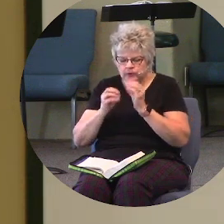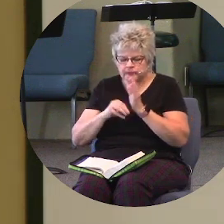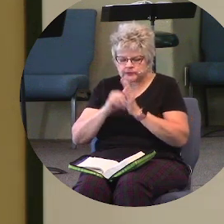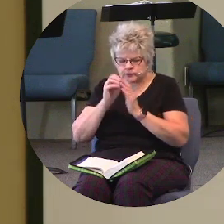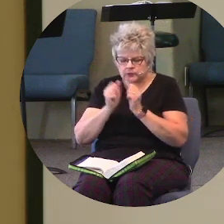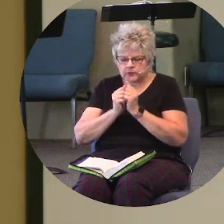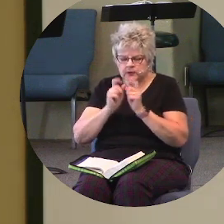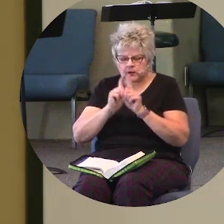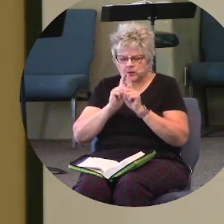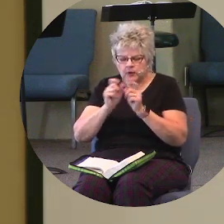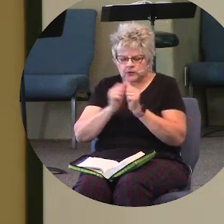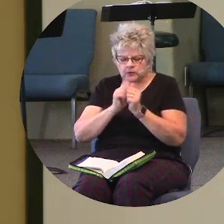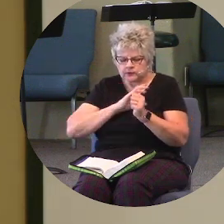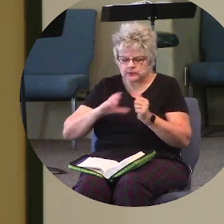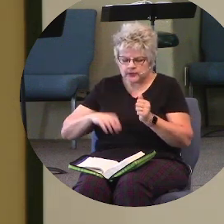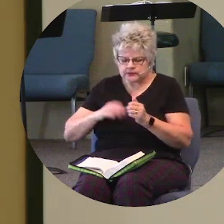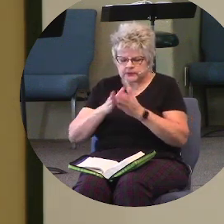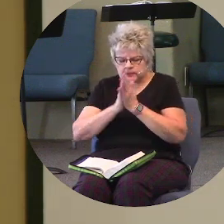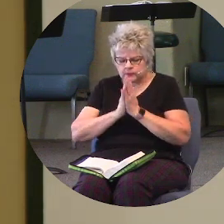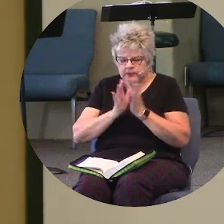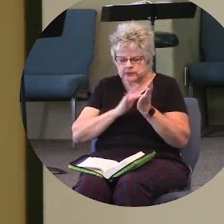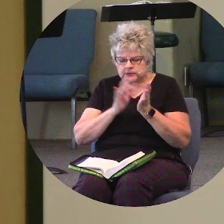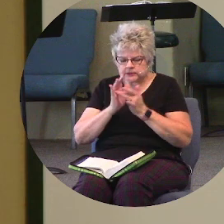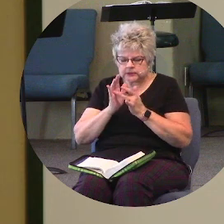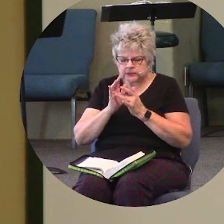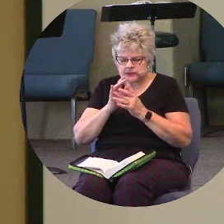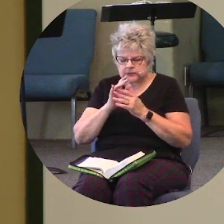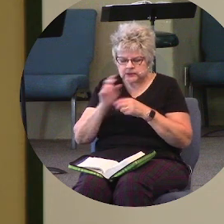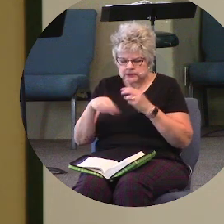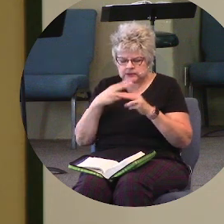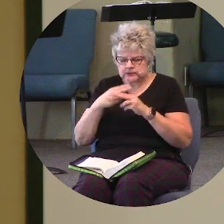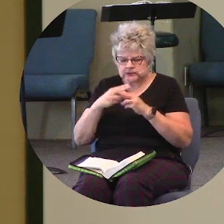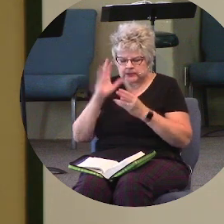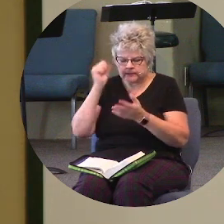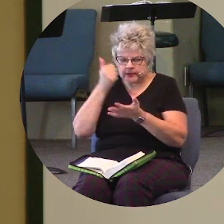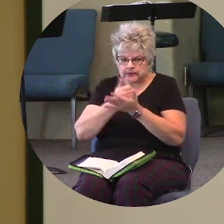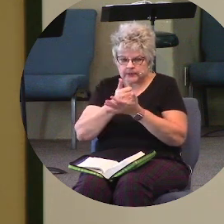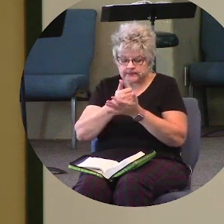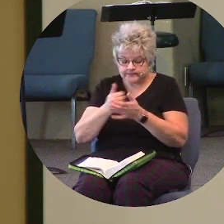Christ. And I pray this in Jesus' name. Amen. Amen.